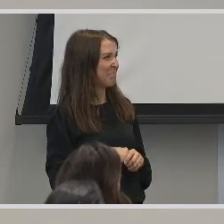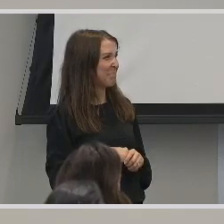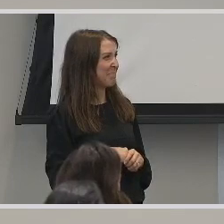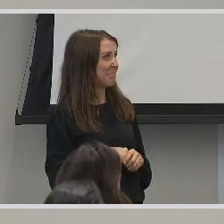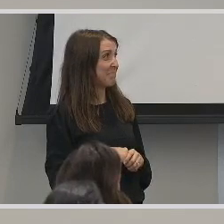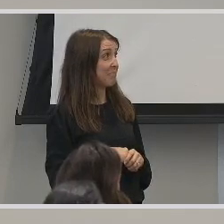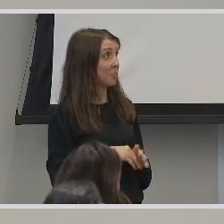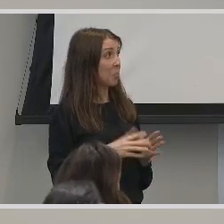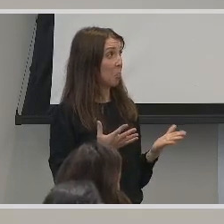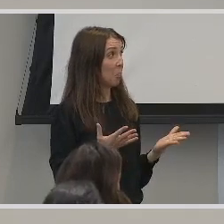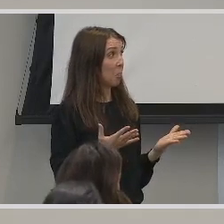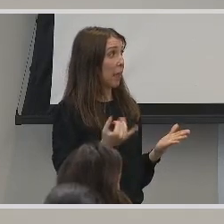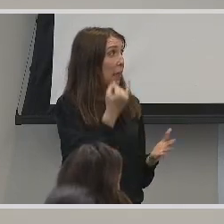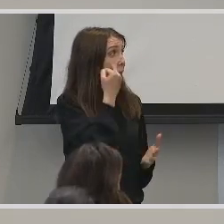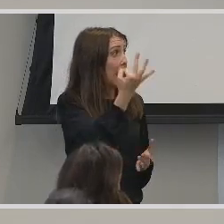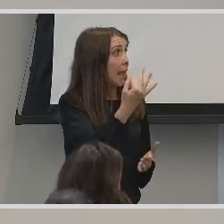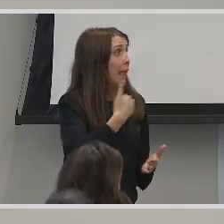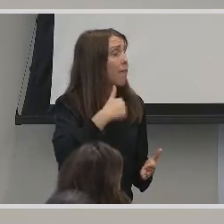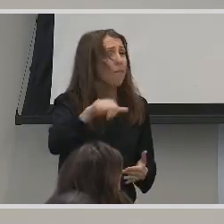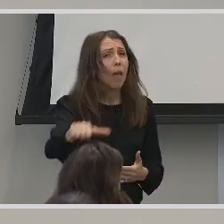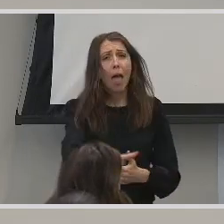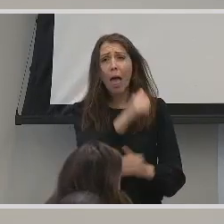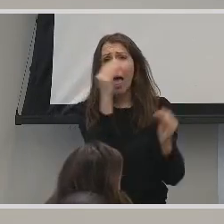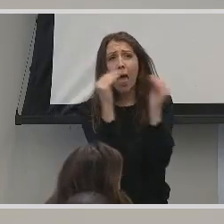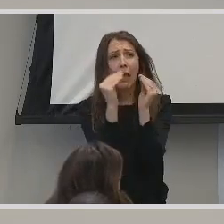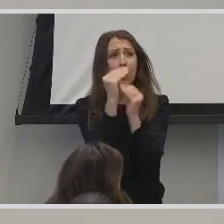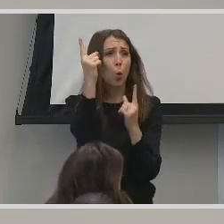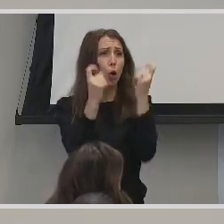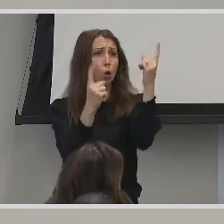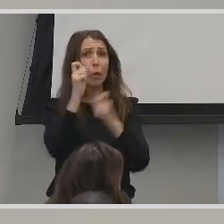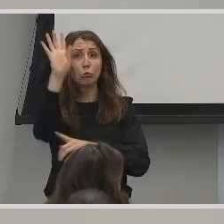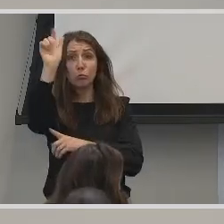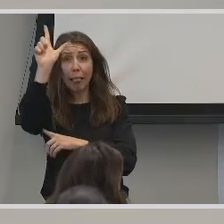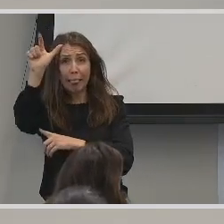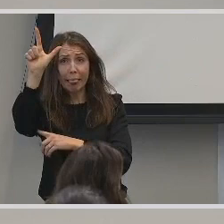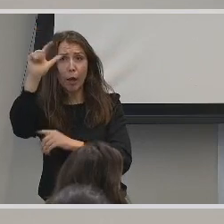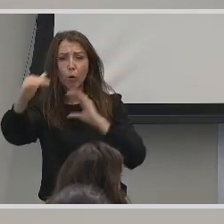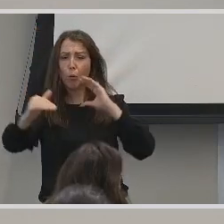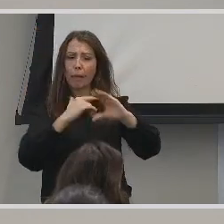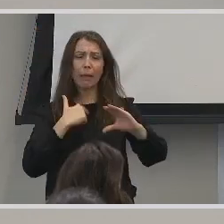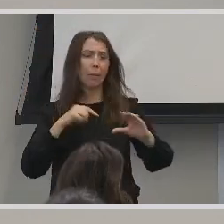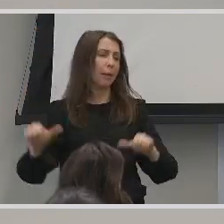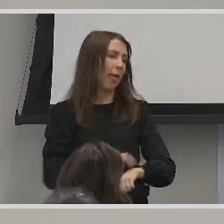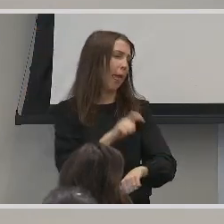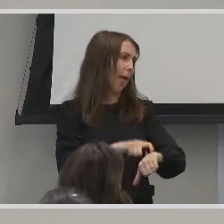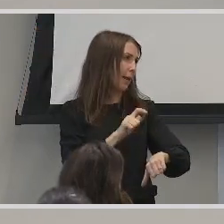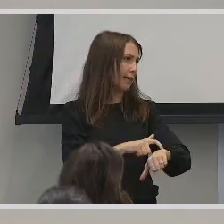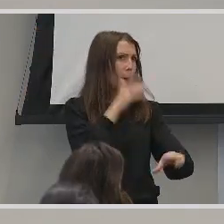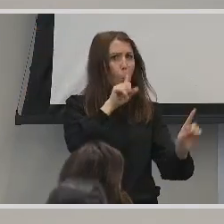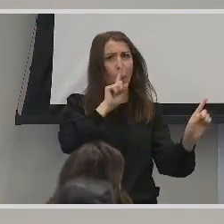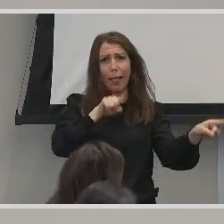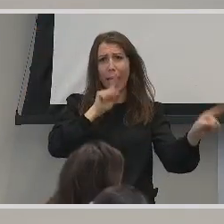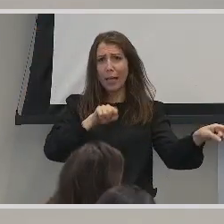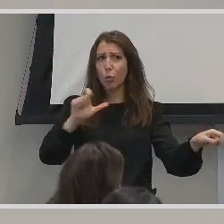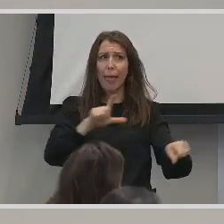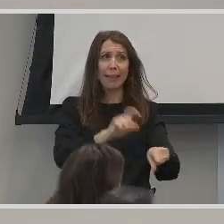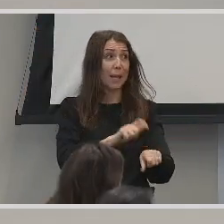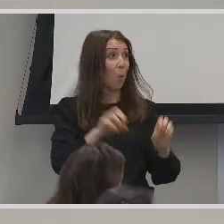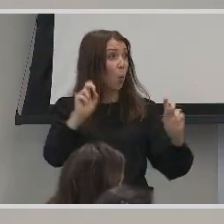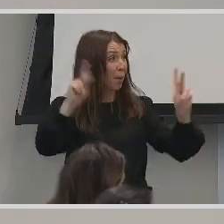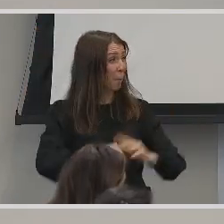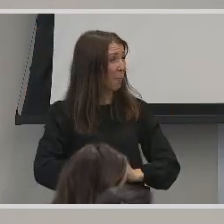If you have any more questions after this, you can email me anytime. I'll answer whatever questions you have.